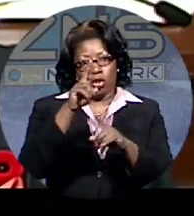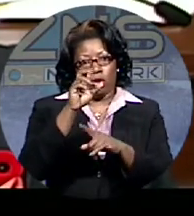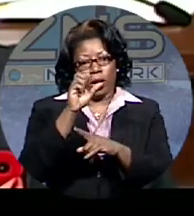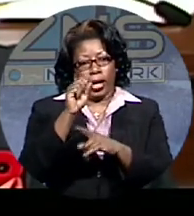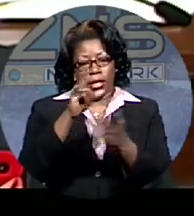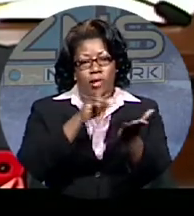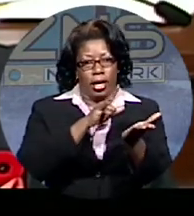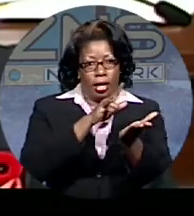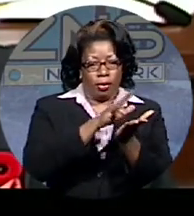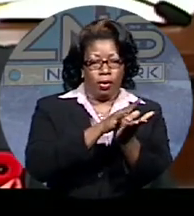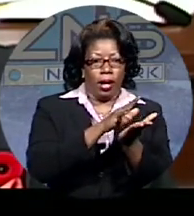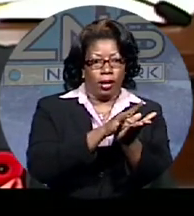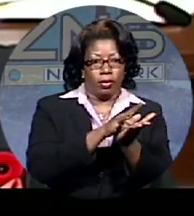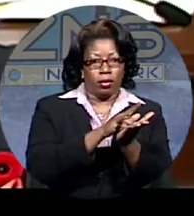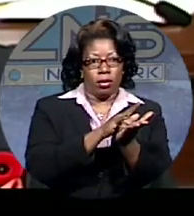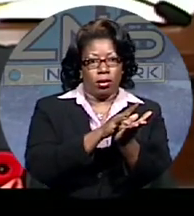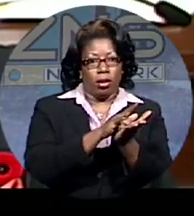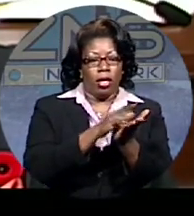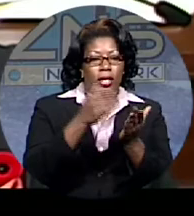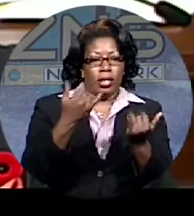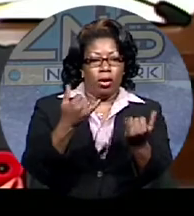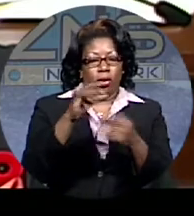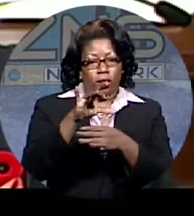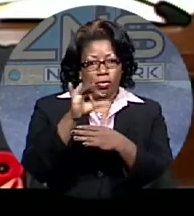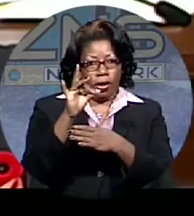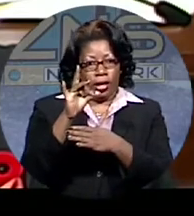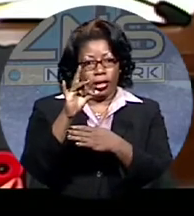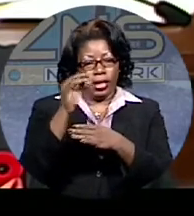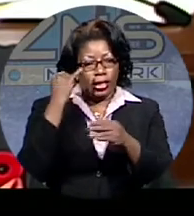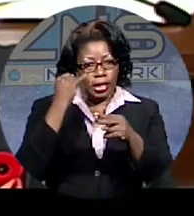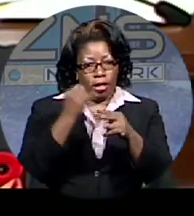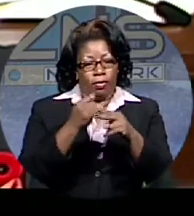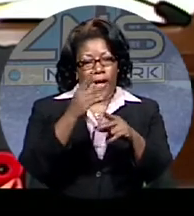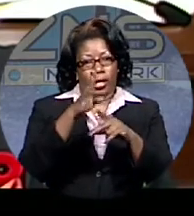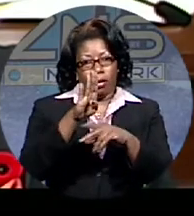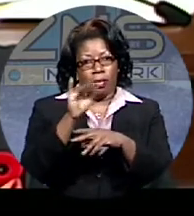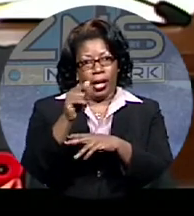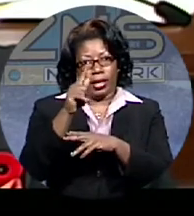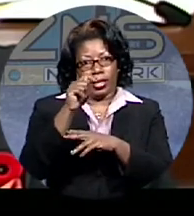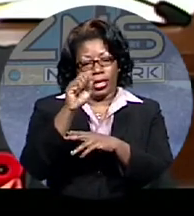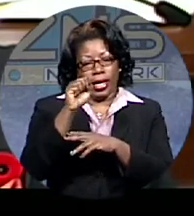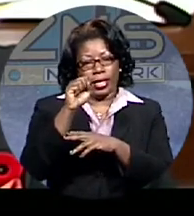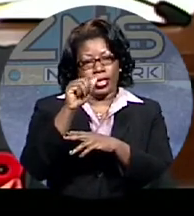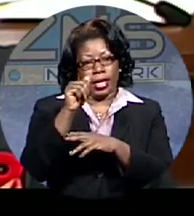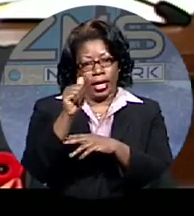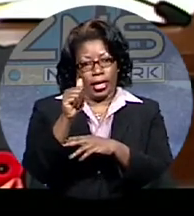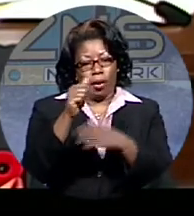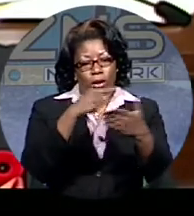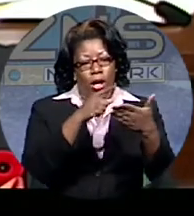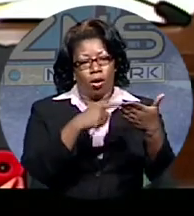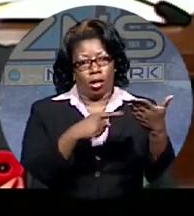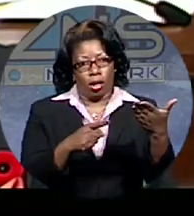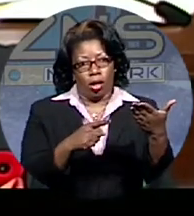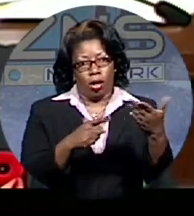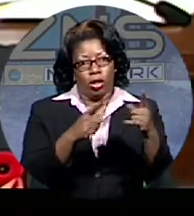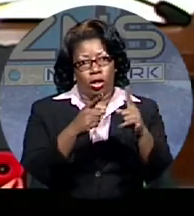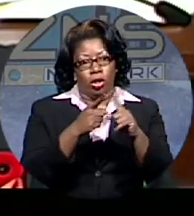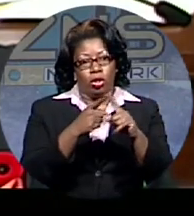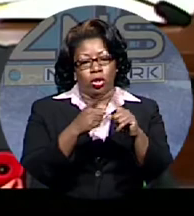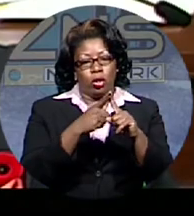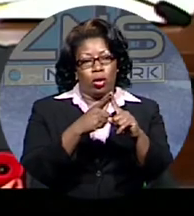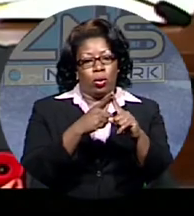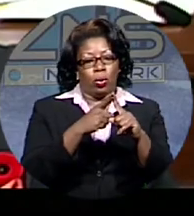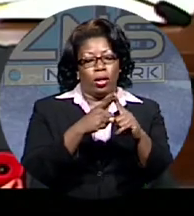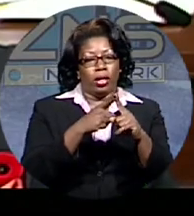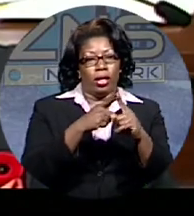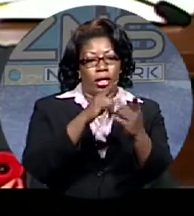aircraft. Following the review, a number of findings were identified by the TSA, which will be outlined to the Department of Civil Aviation in